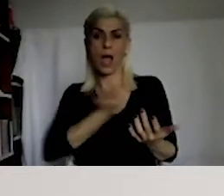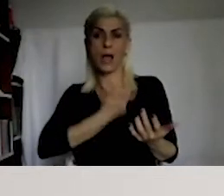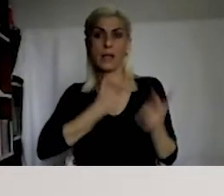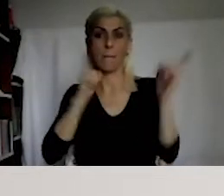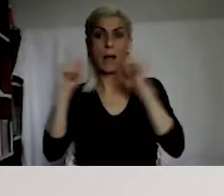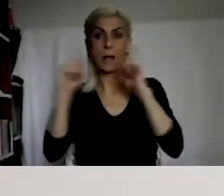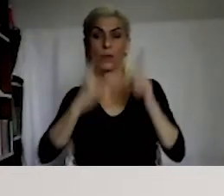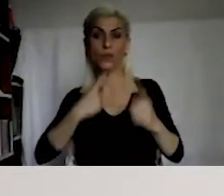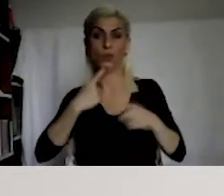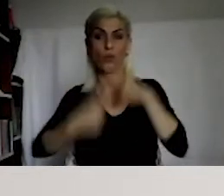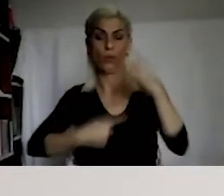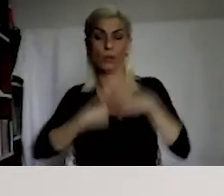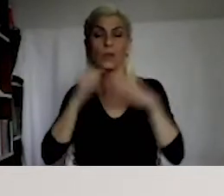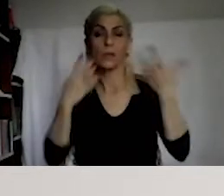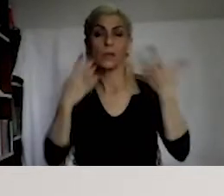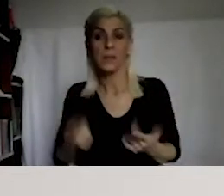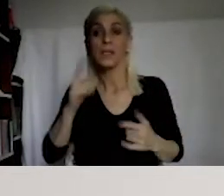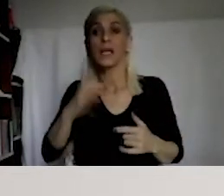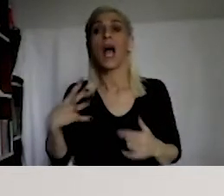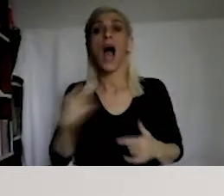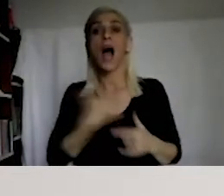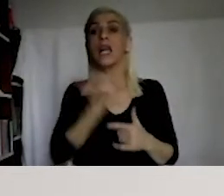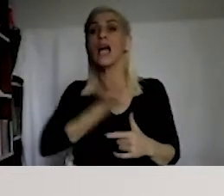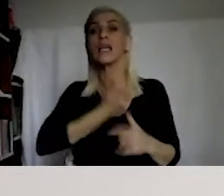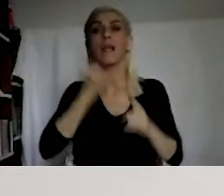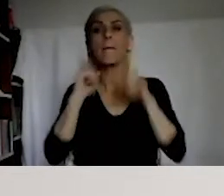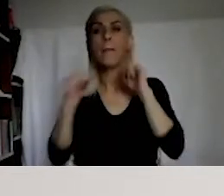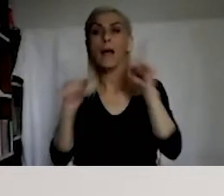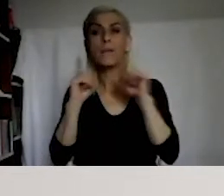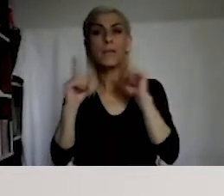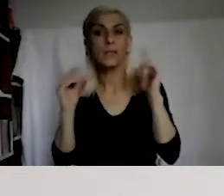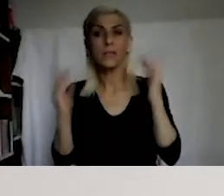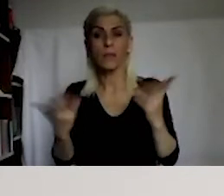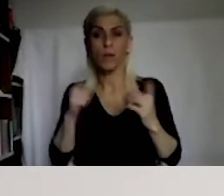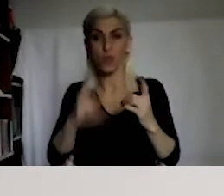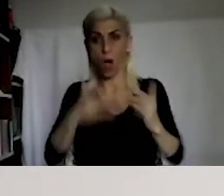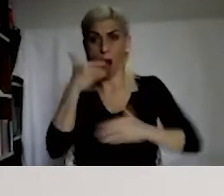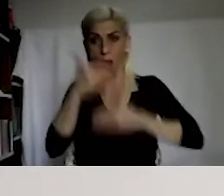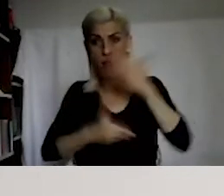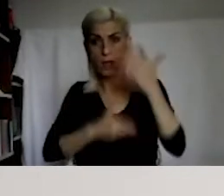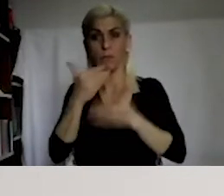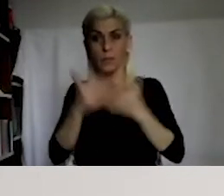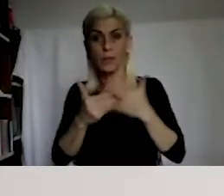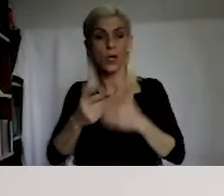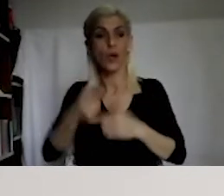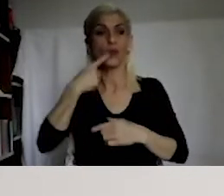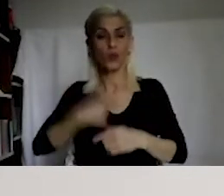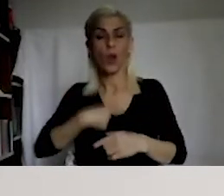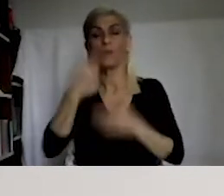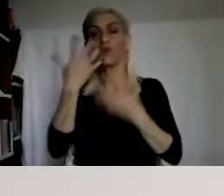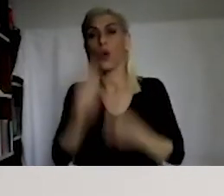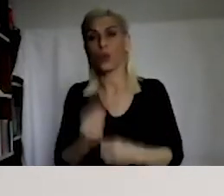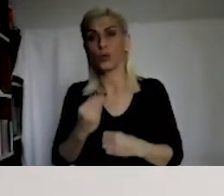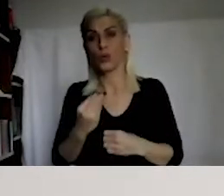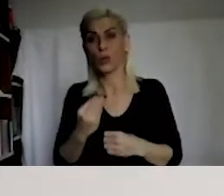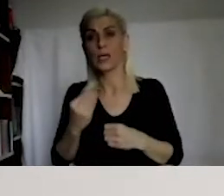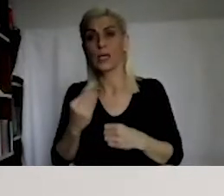Let's turn to, I should say, let's refer to Gündüz Erbakan decisions.